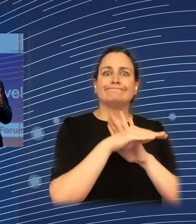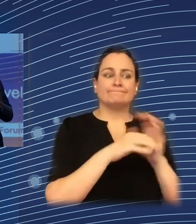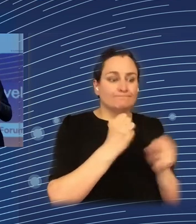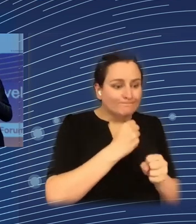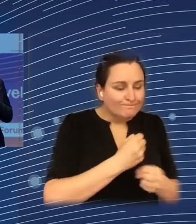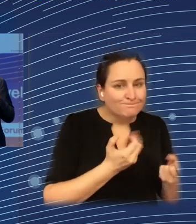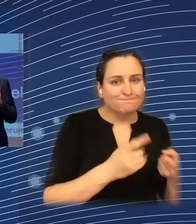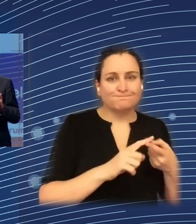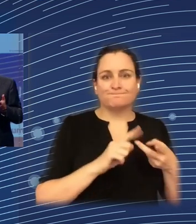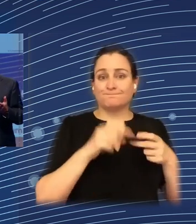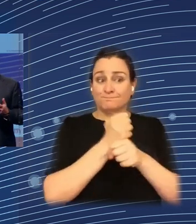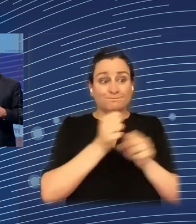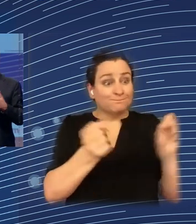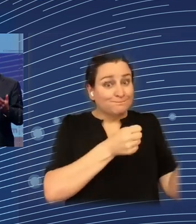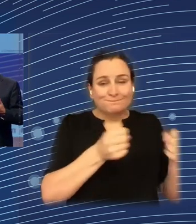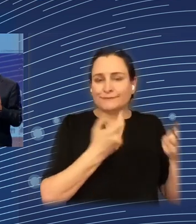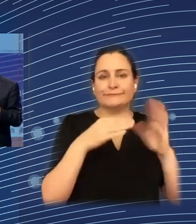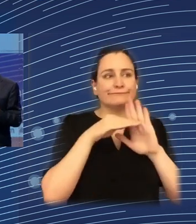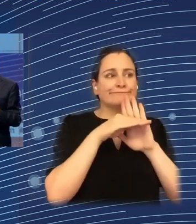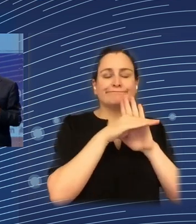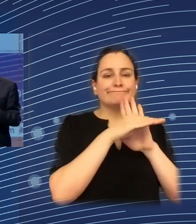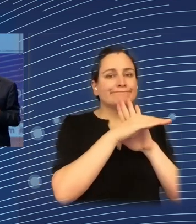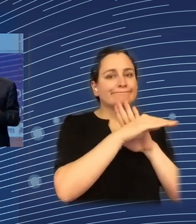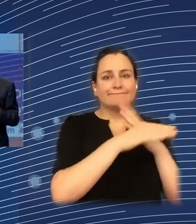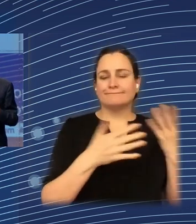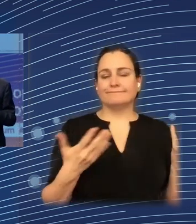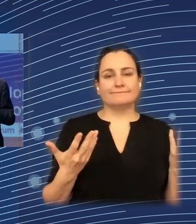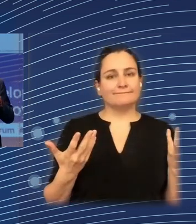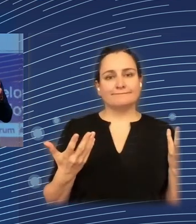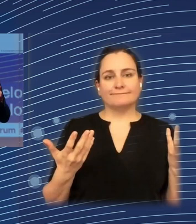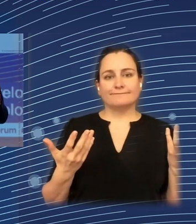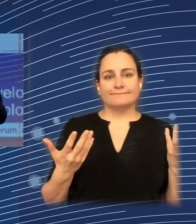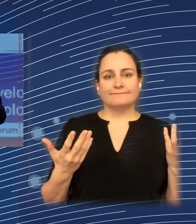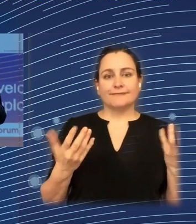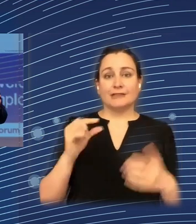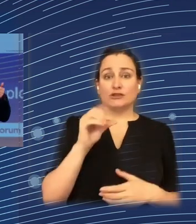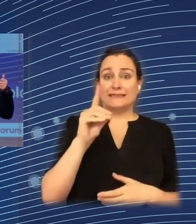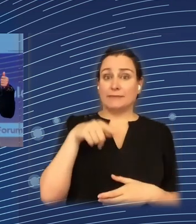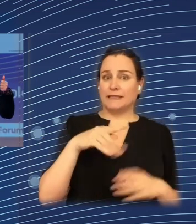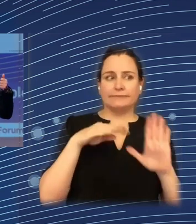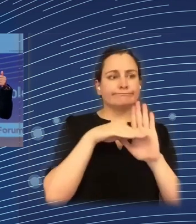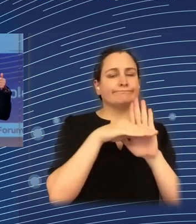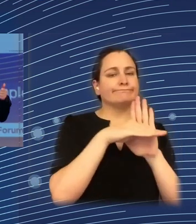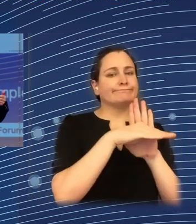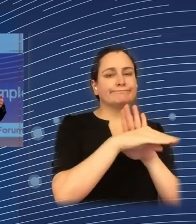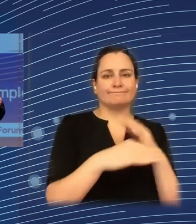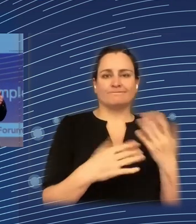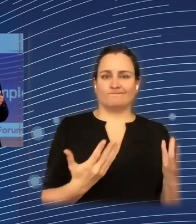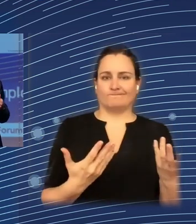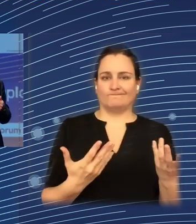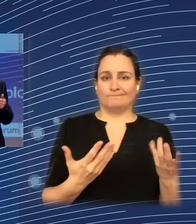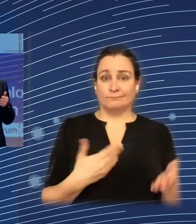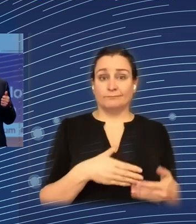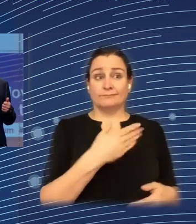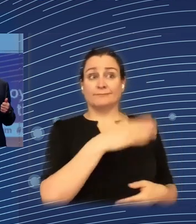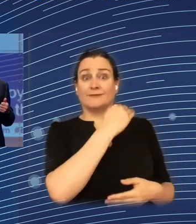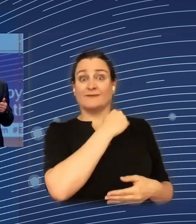and income, or GDP per capita, depending on the indicator used, than they did in the past, and their national and